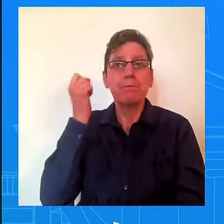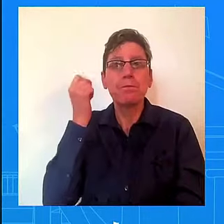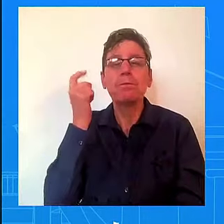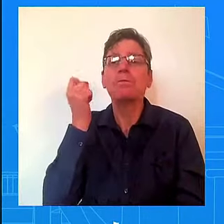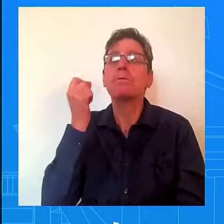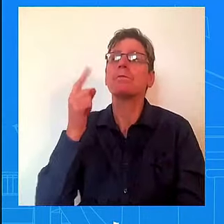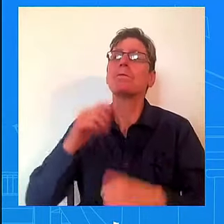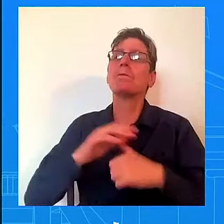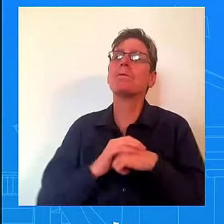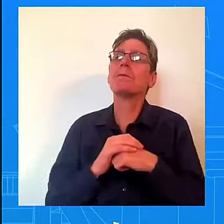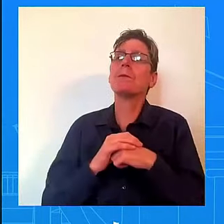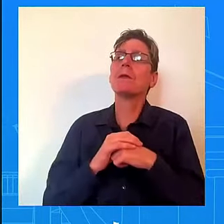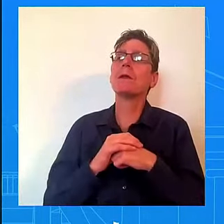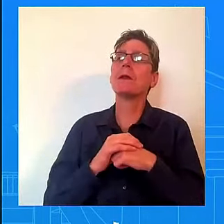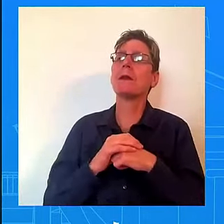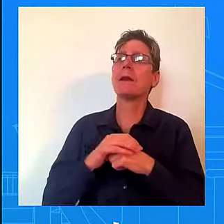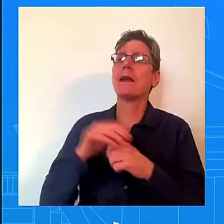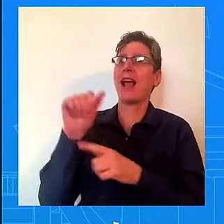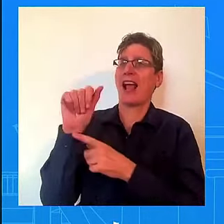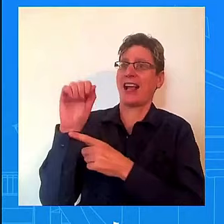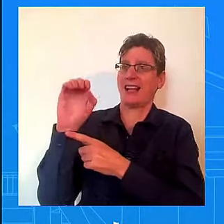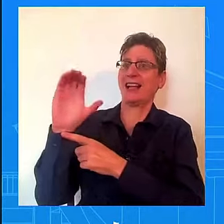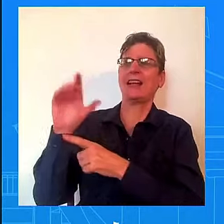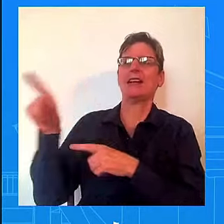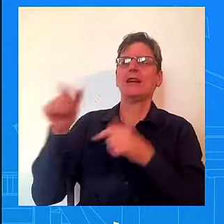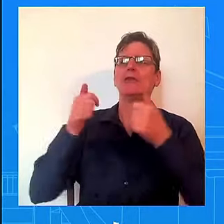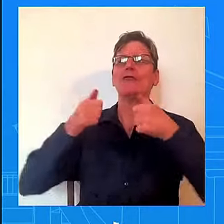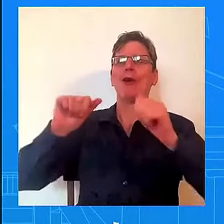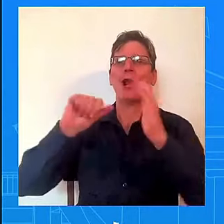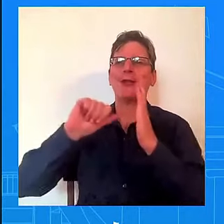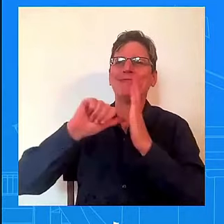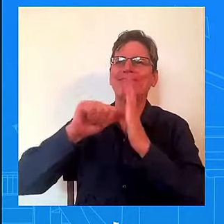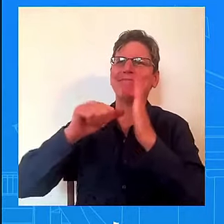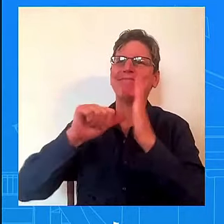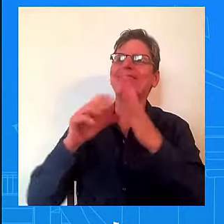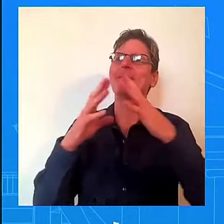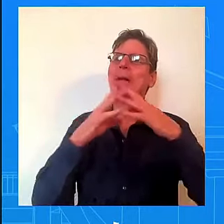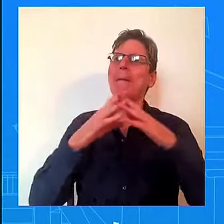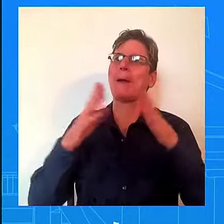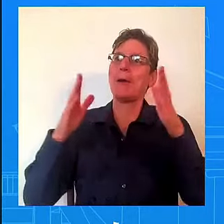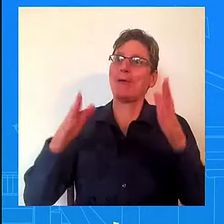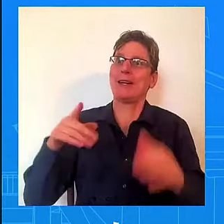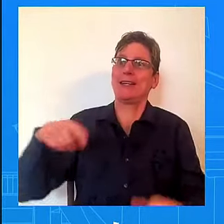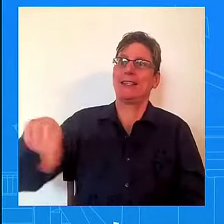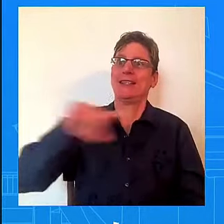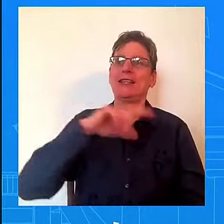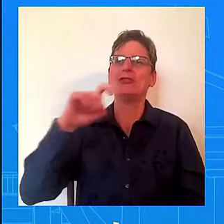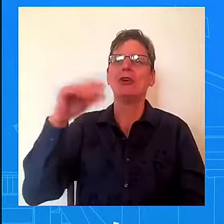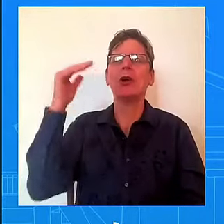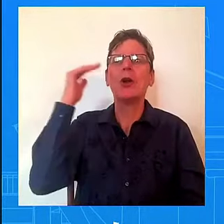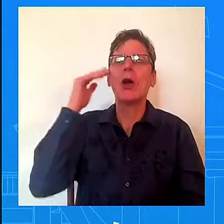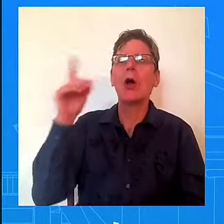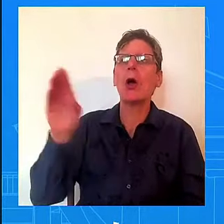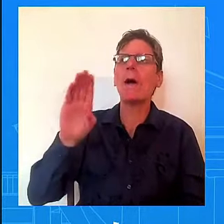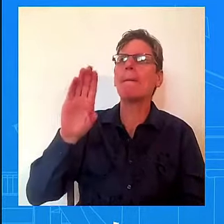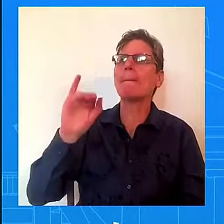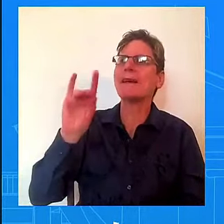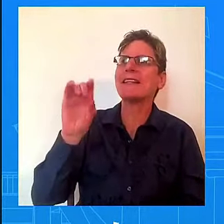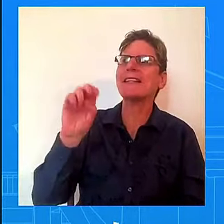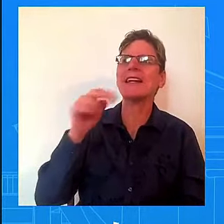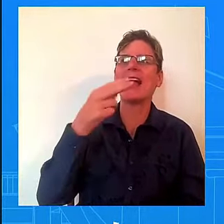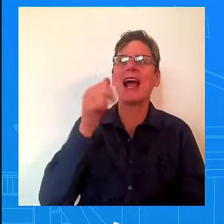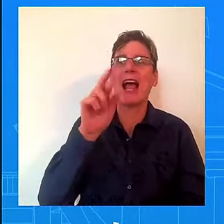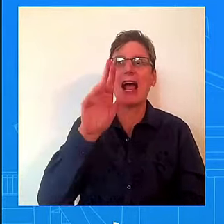making sure Americans know what this administration has done, making sure they know what's available to them, making sure that there are opportunities,